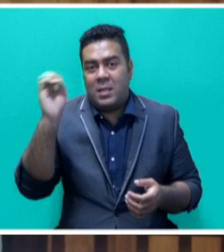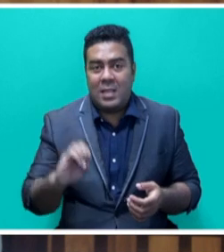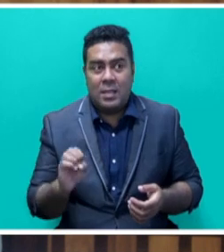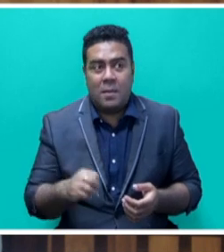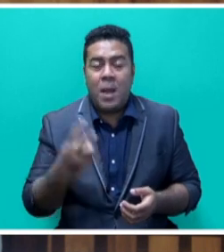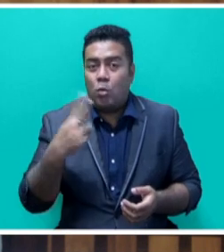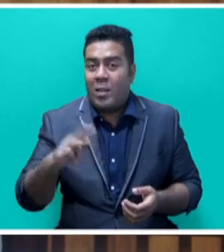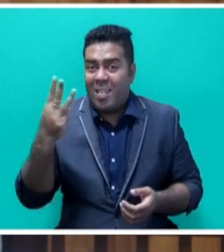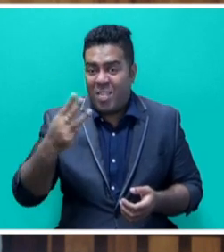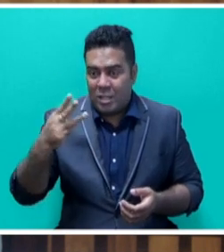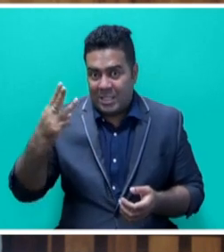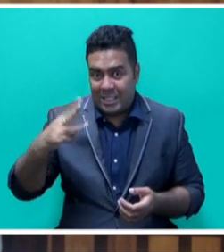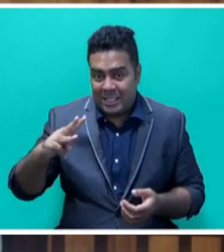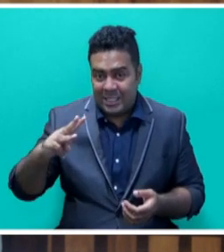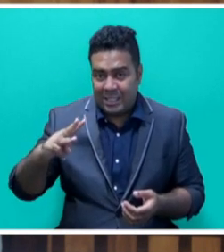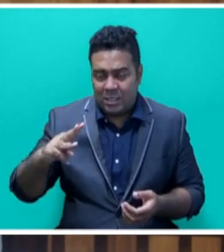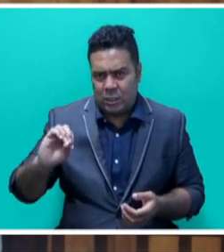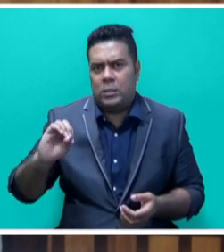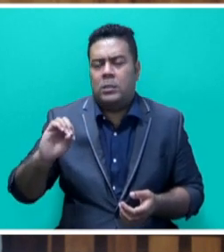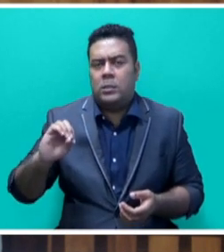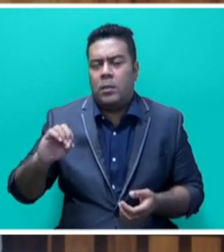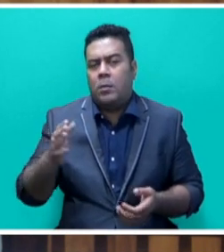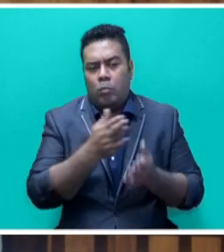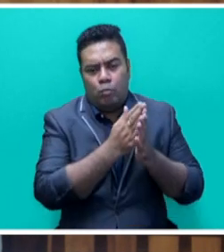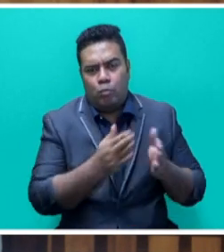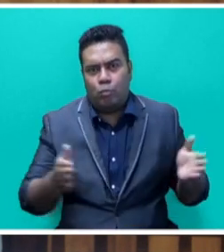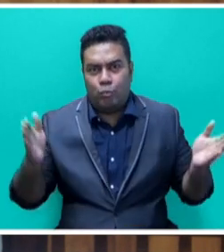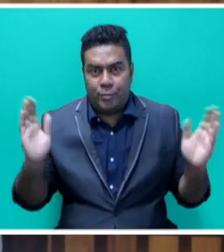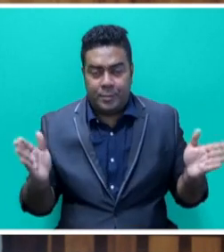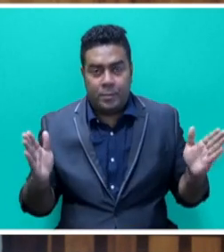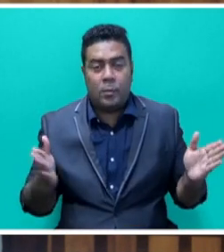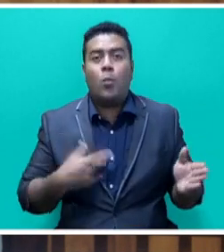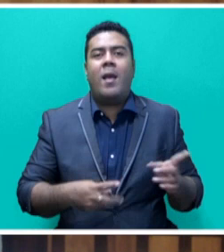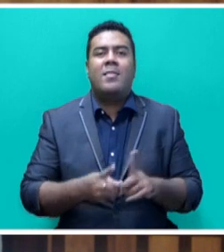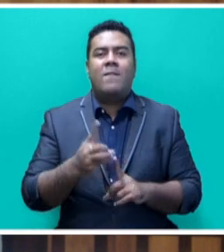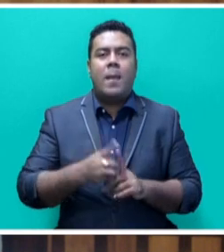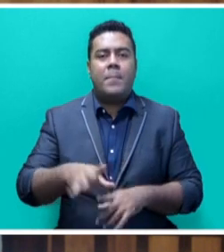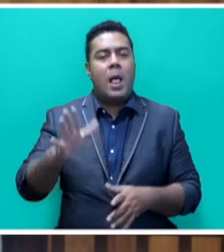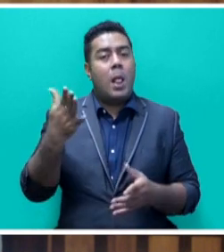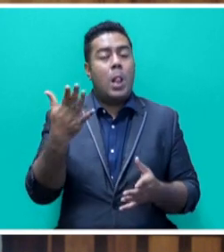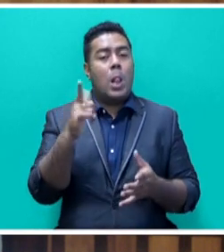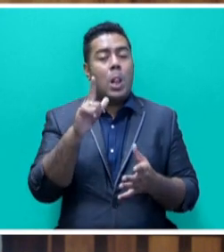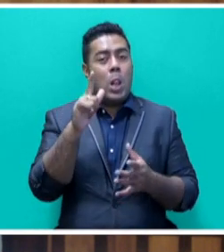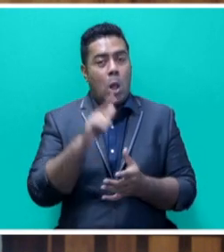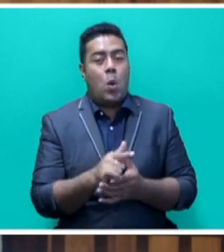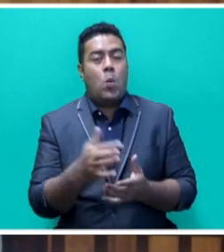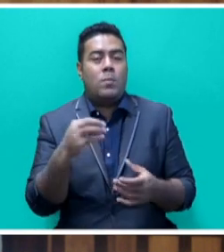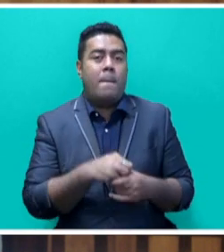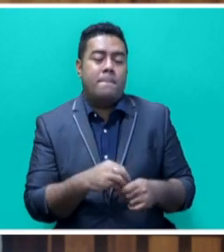2030 from a baseline year of 2013. We have also developed a low-emissions development strategy